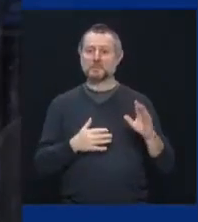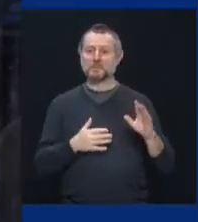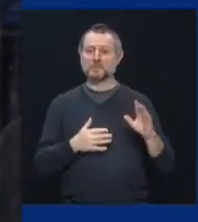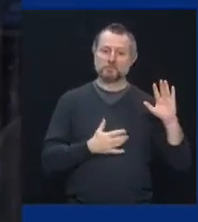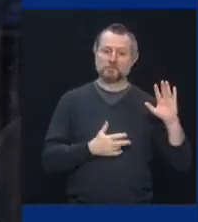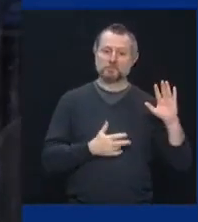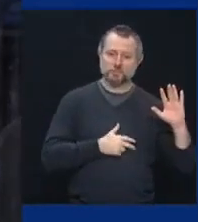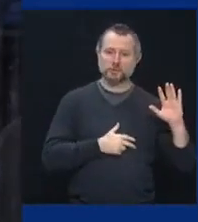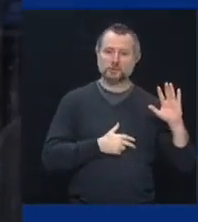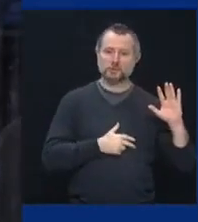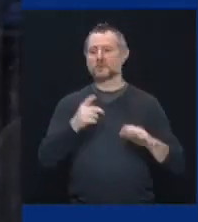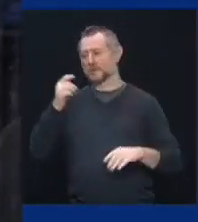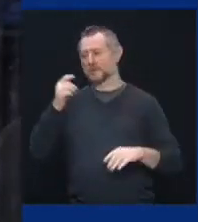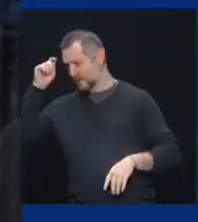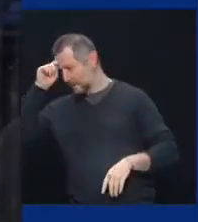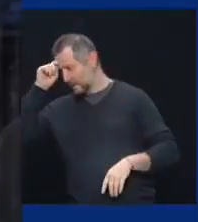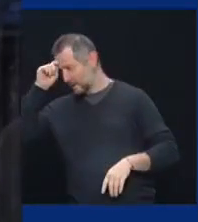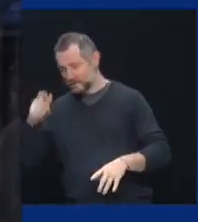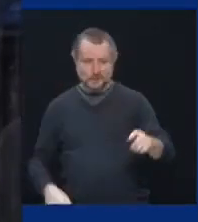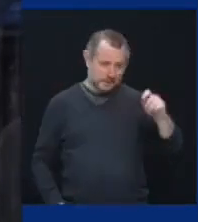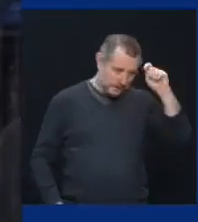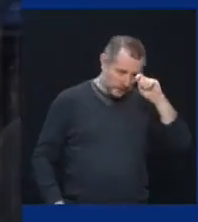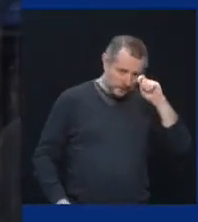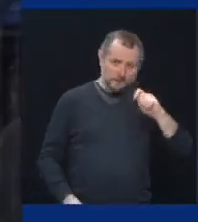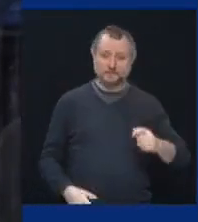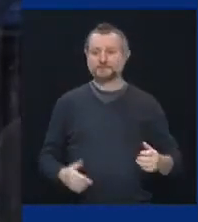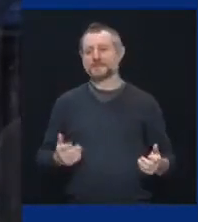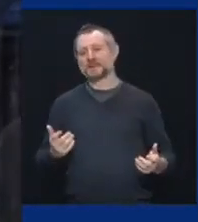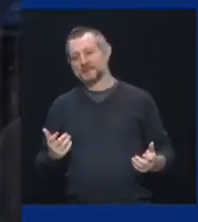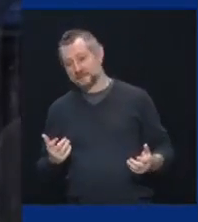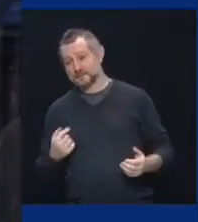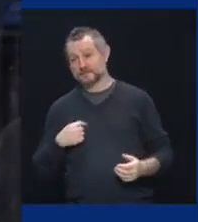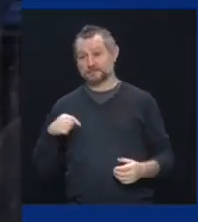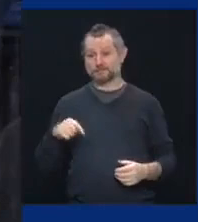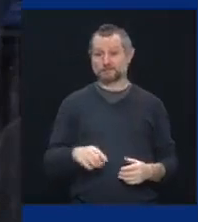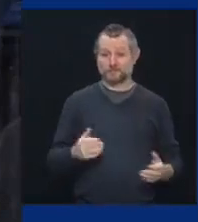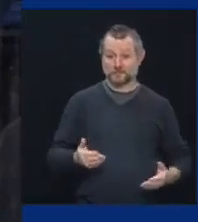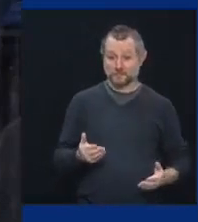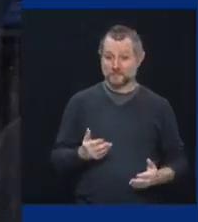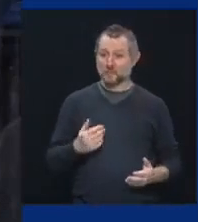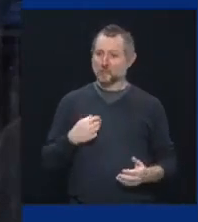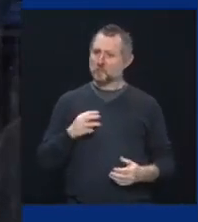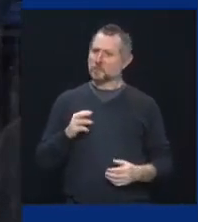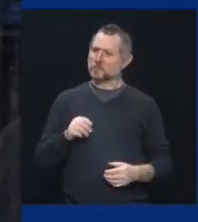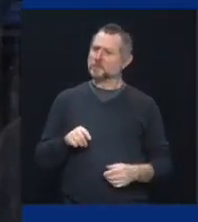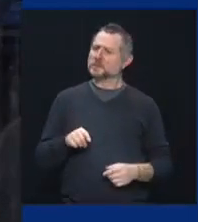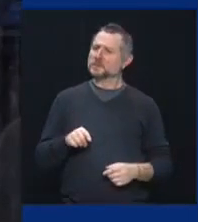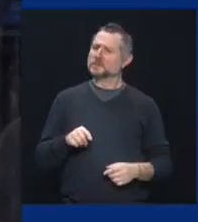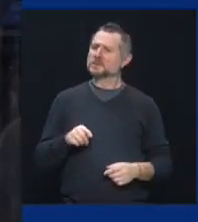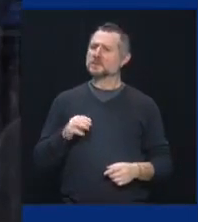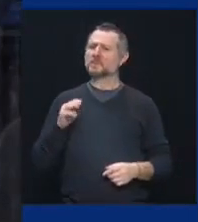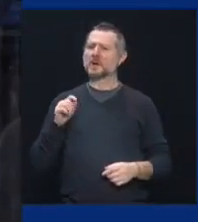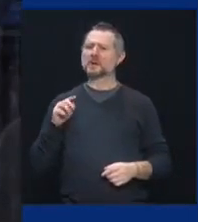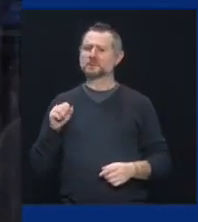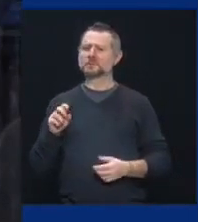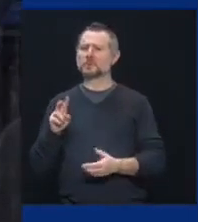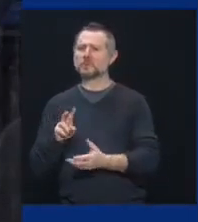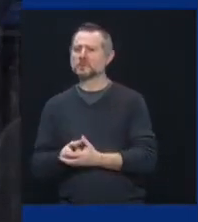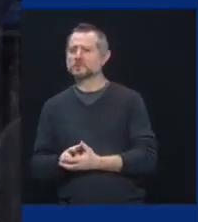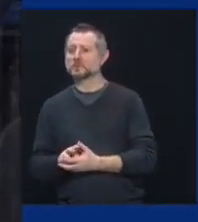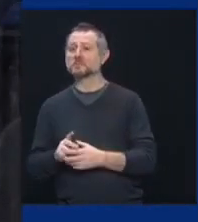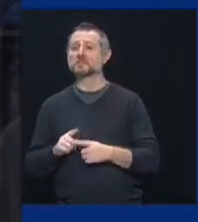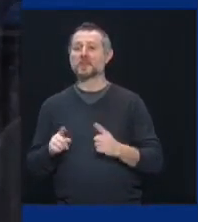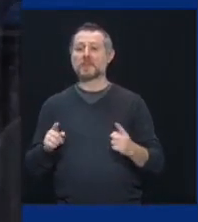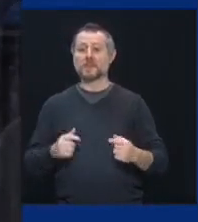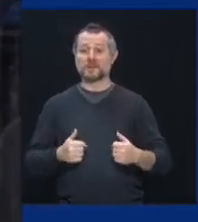I was here in 2000 and I thought it was a thrill, even though the Mets we lost to play the Yankees in a true subway world